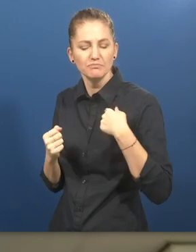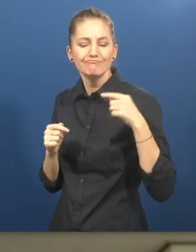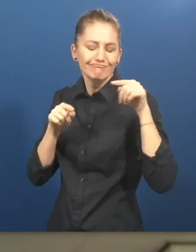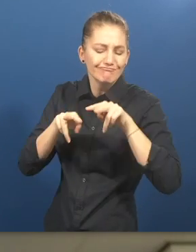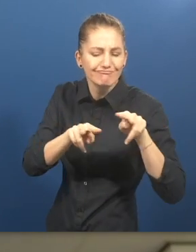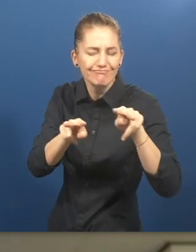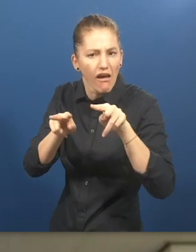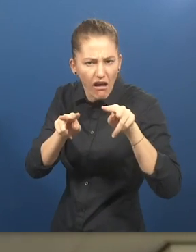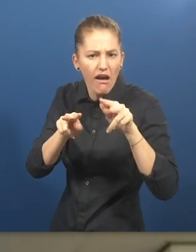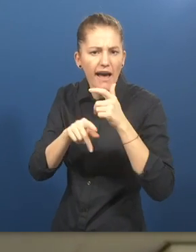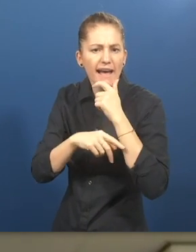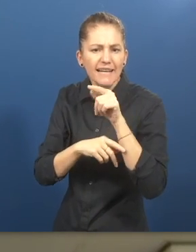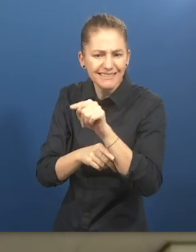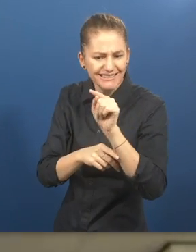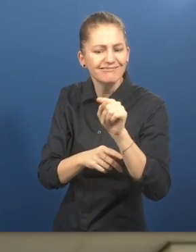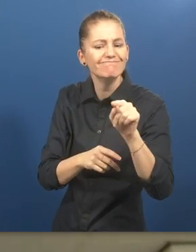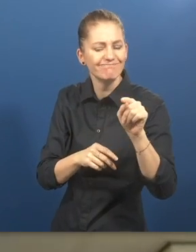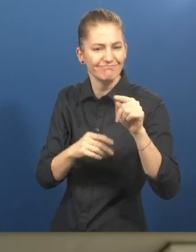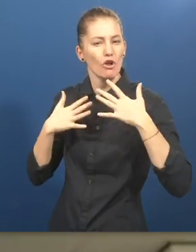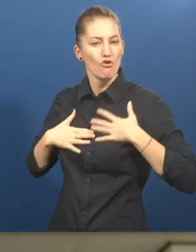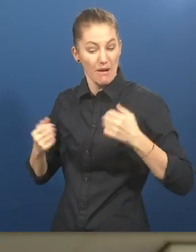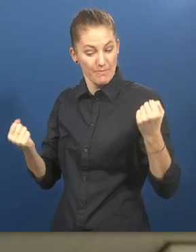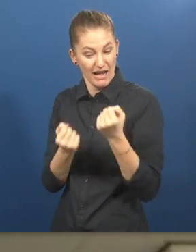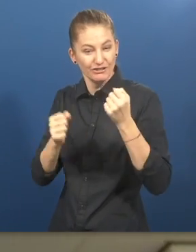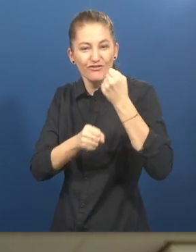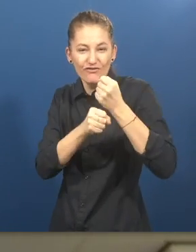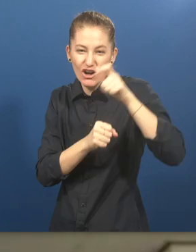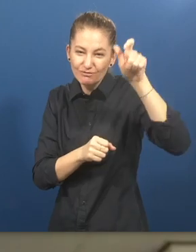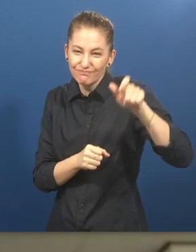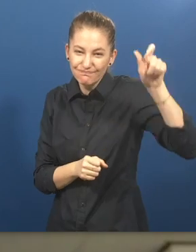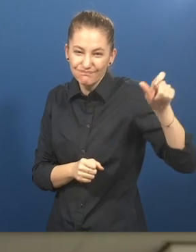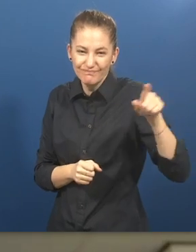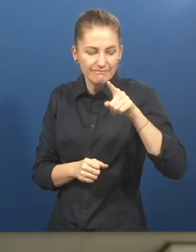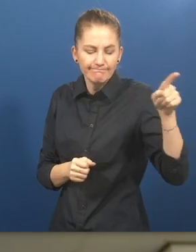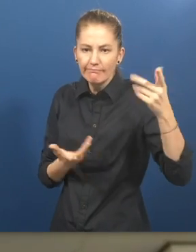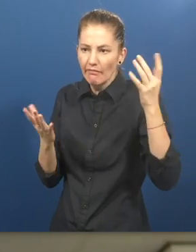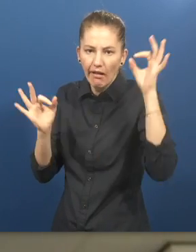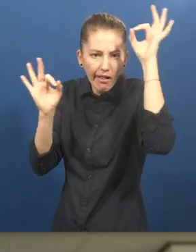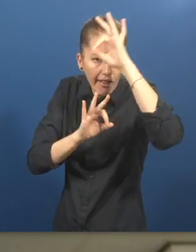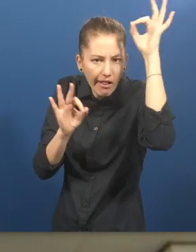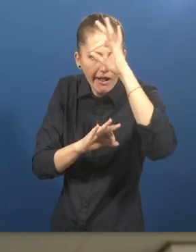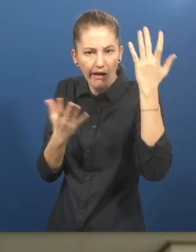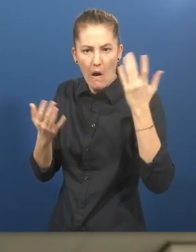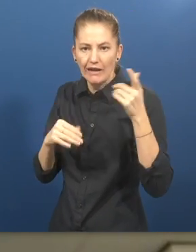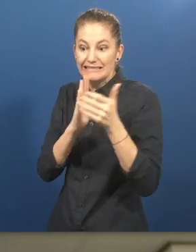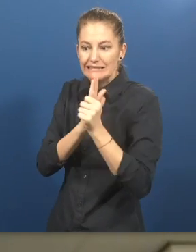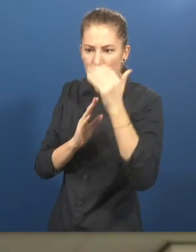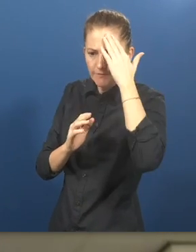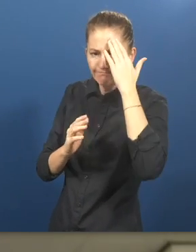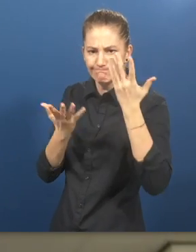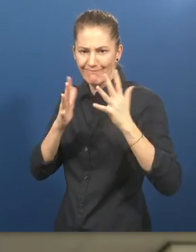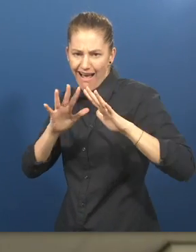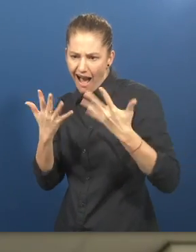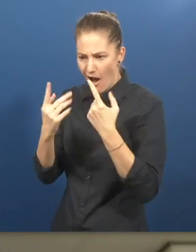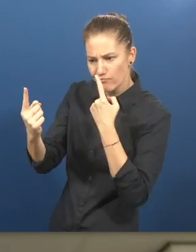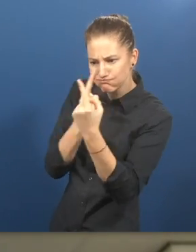that rehabilitation field workers often lack the knowledge, lack the skills and the insights to adequately